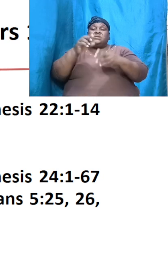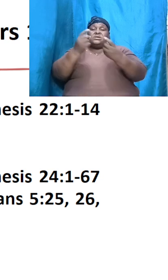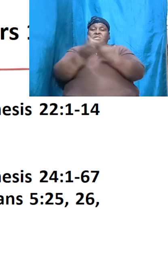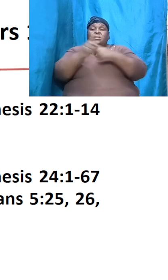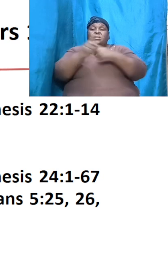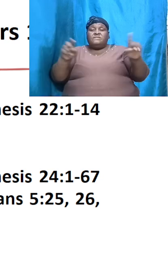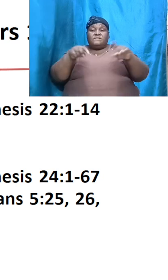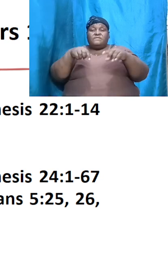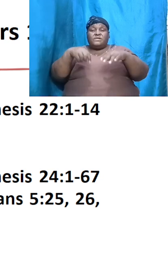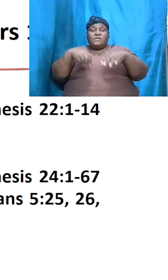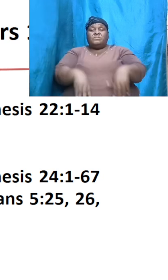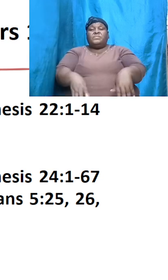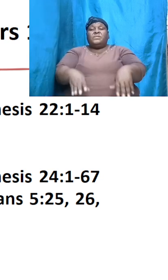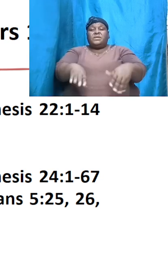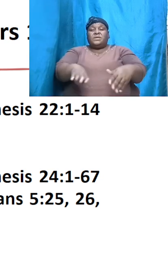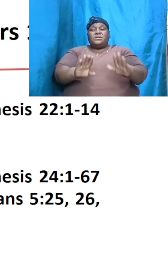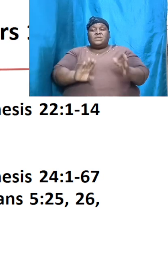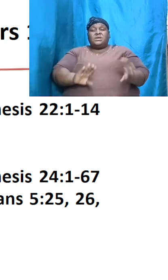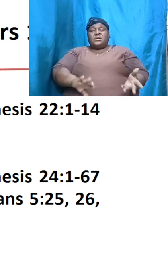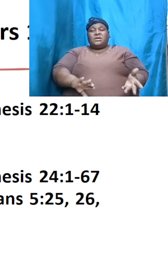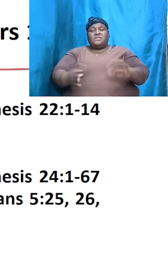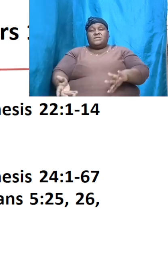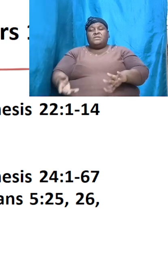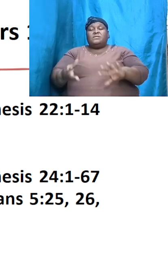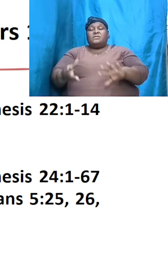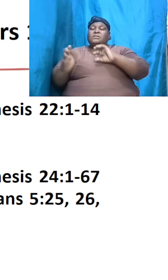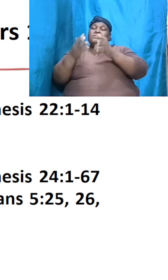years to Jesus and no